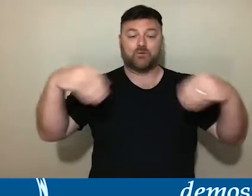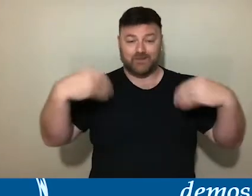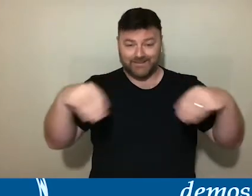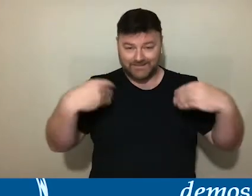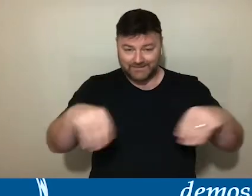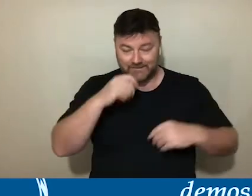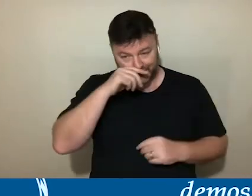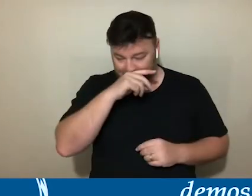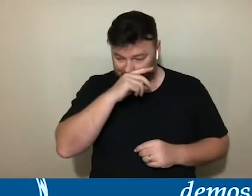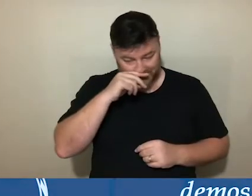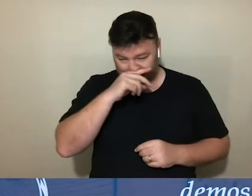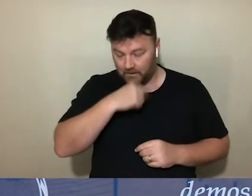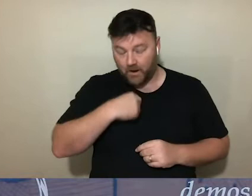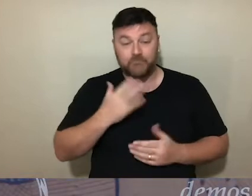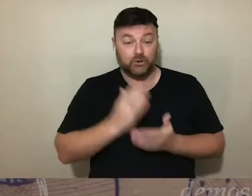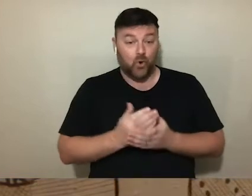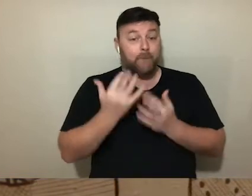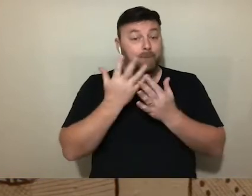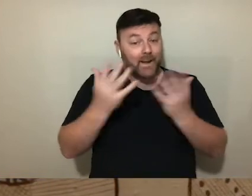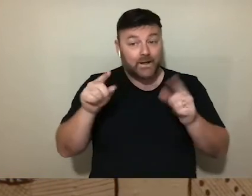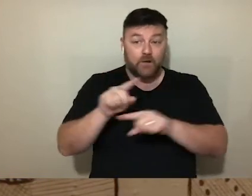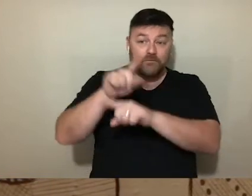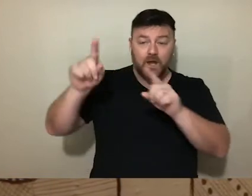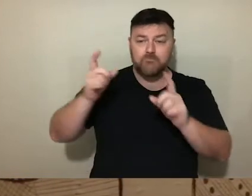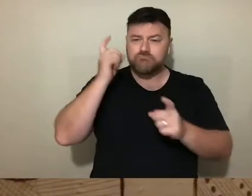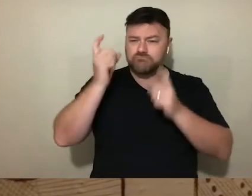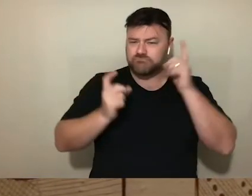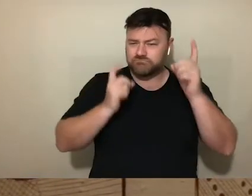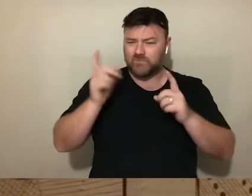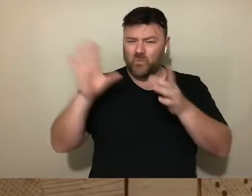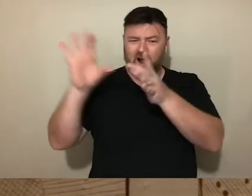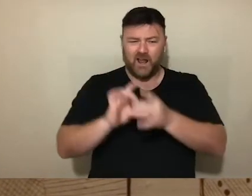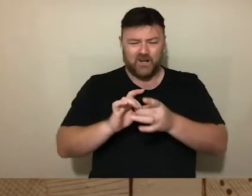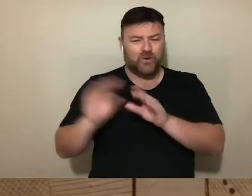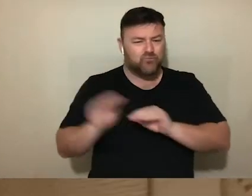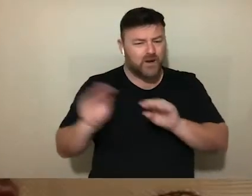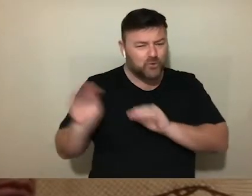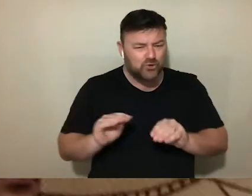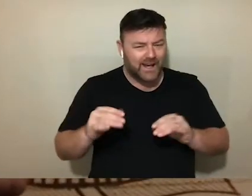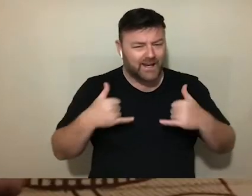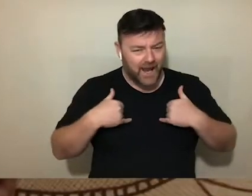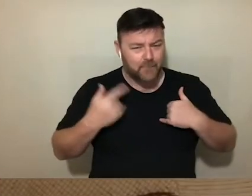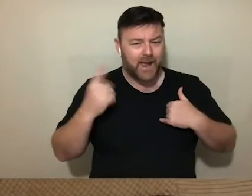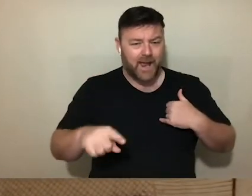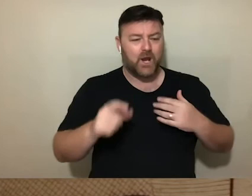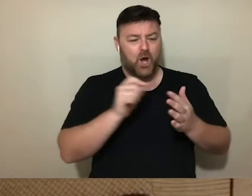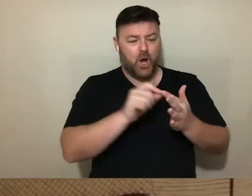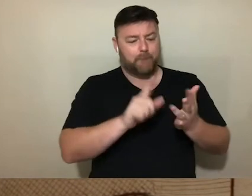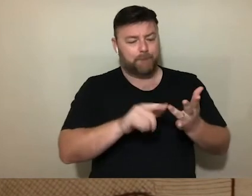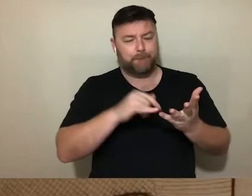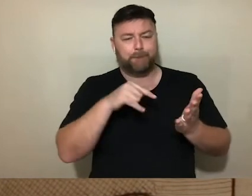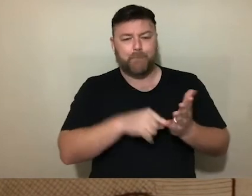right. Probably many of them are wondering, what's the connection between refugee camps and post-colonial studies? Or